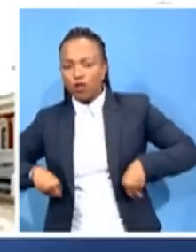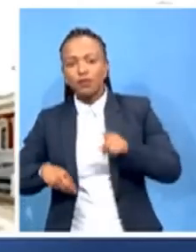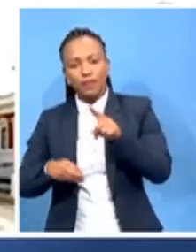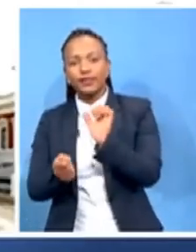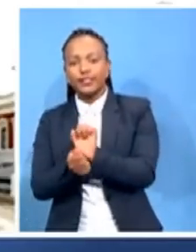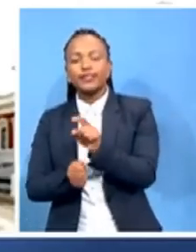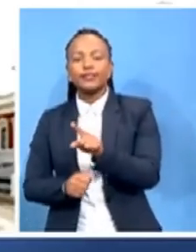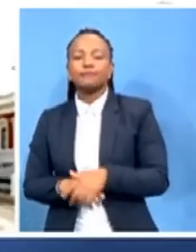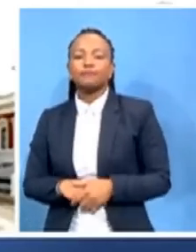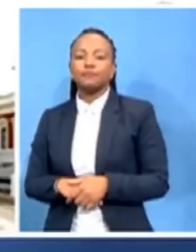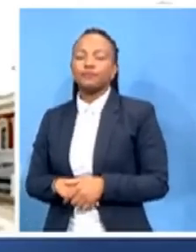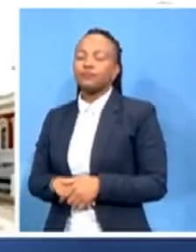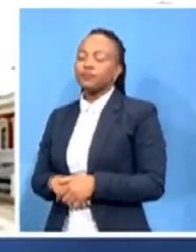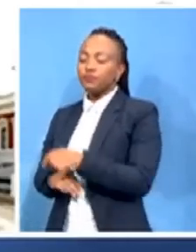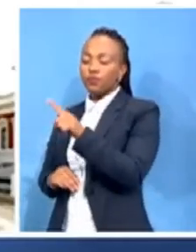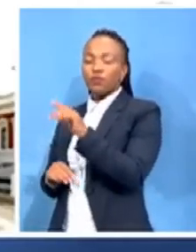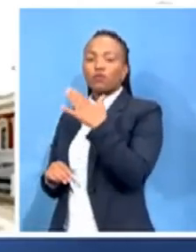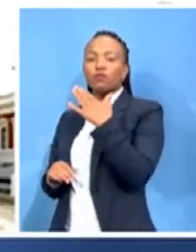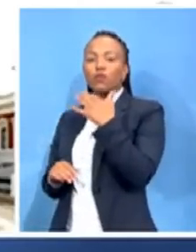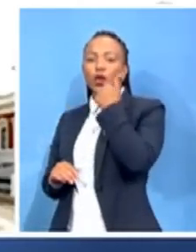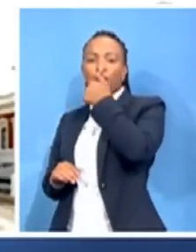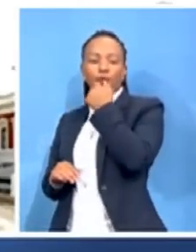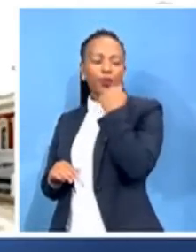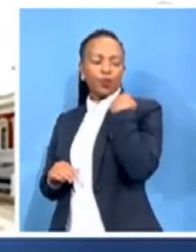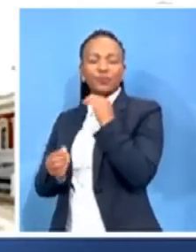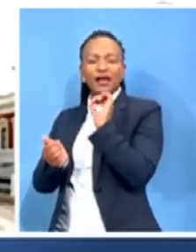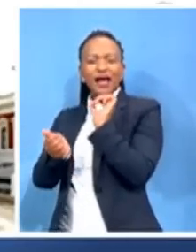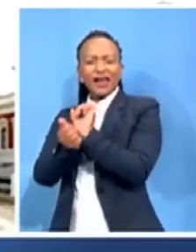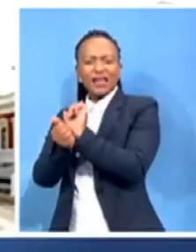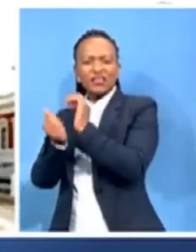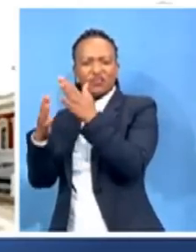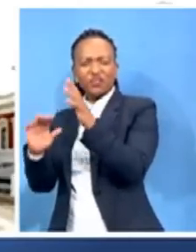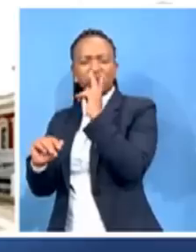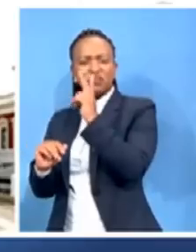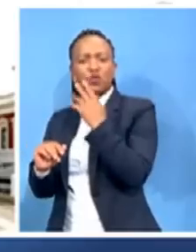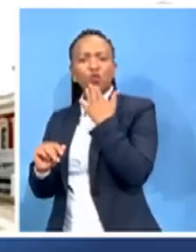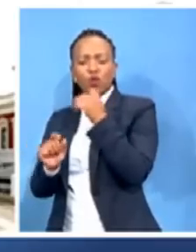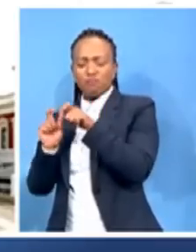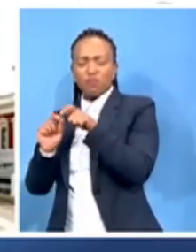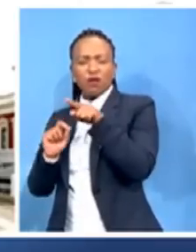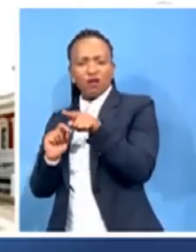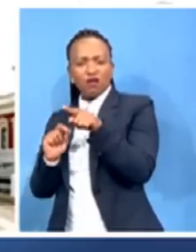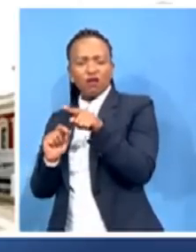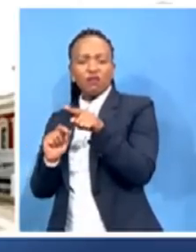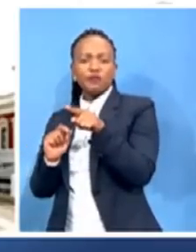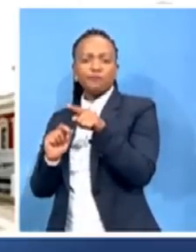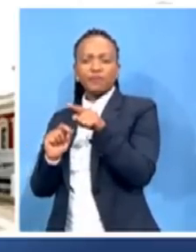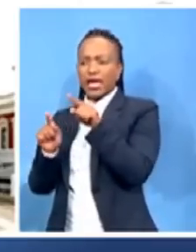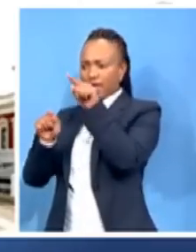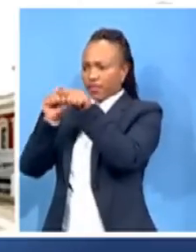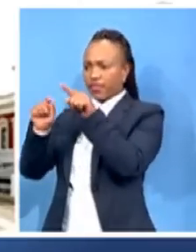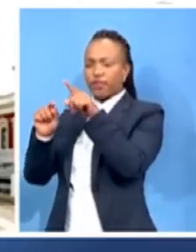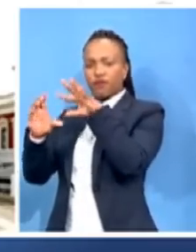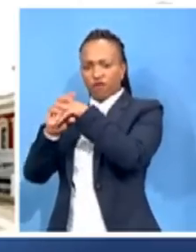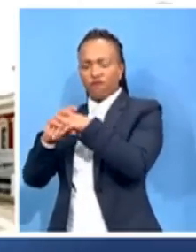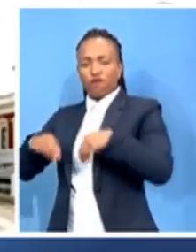recent arrests we've seen of people who are accused of corruption and are apparently linked to the African